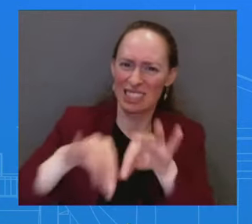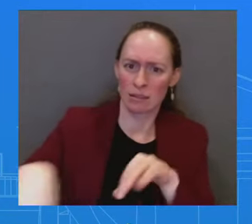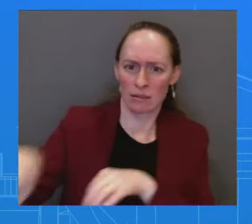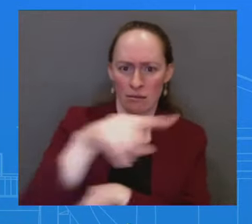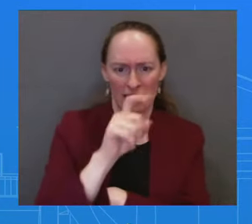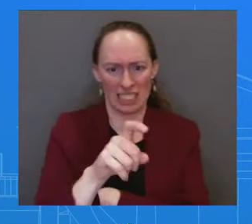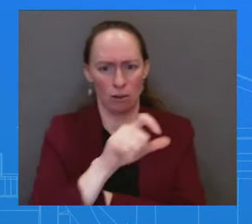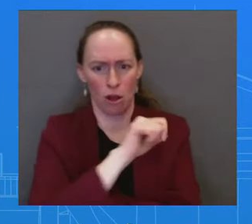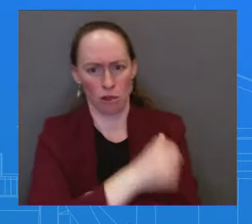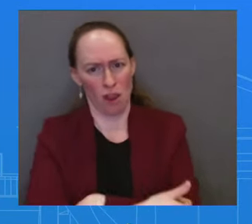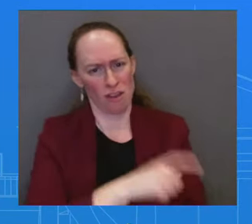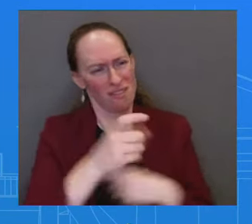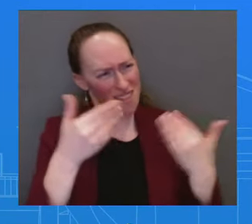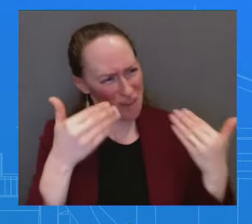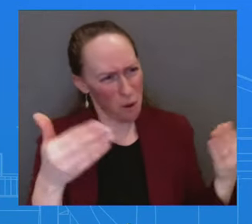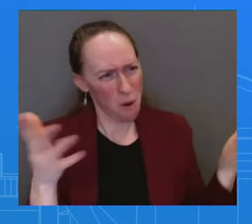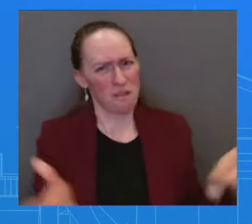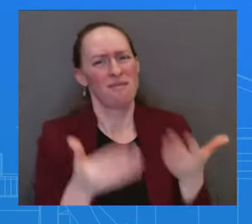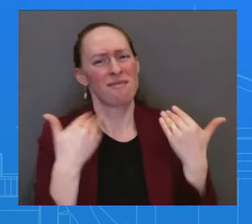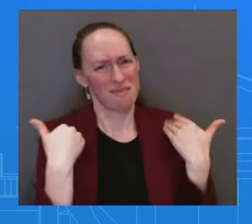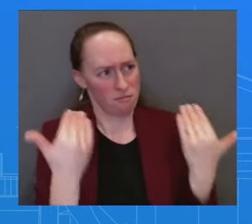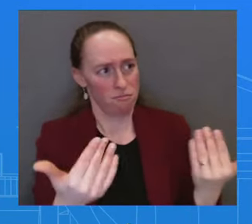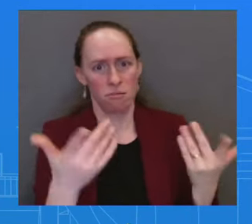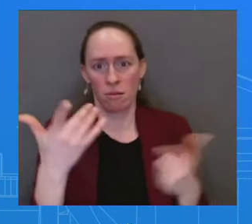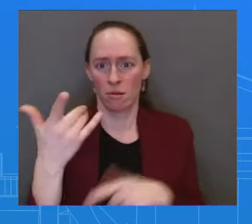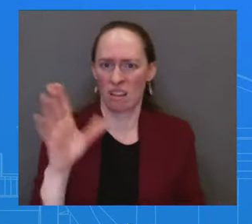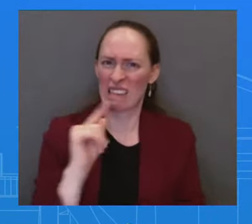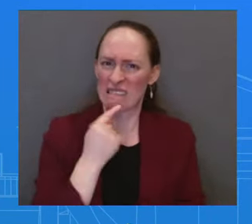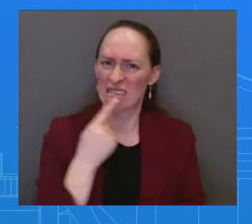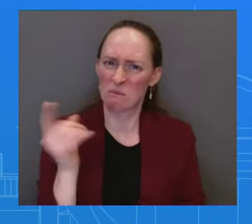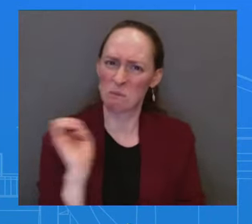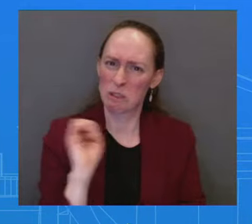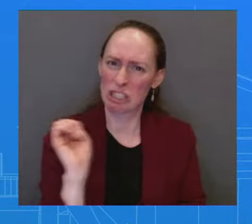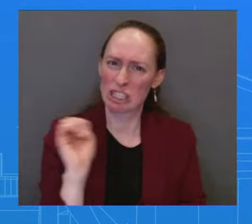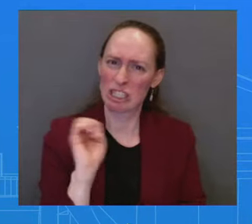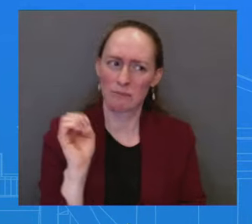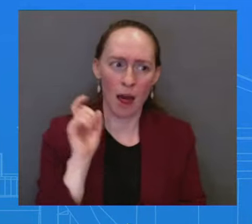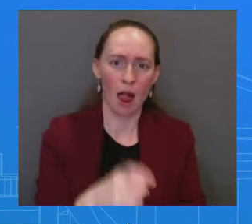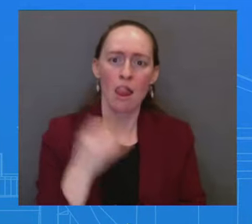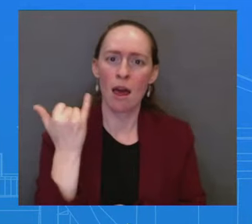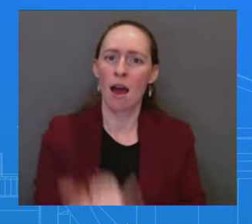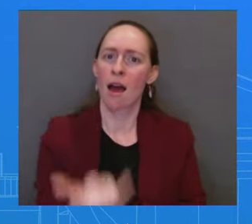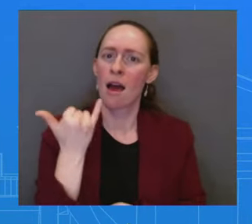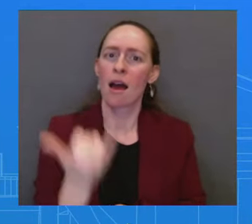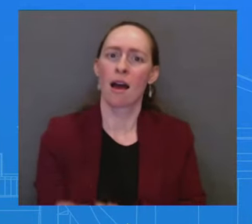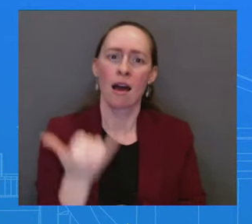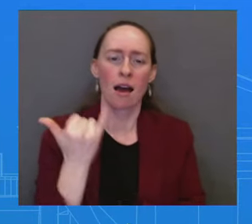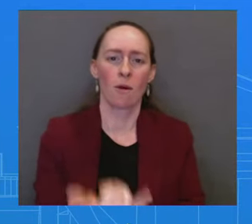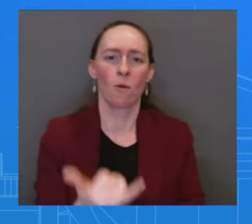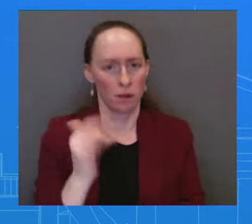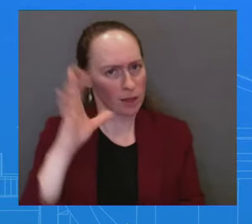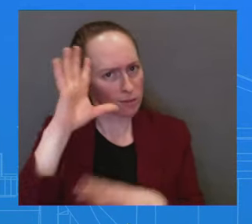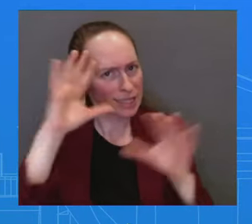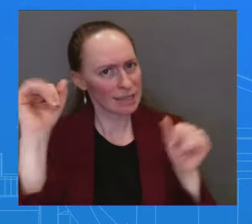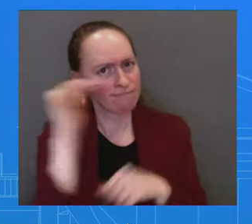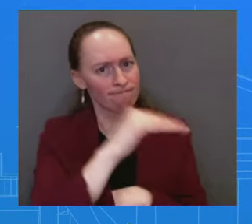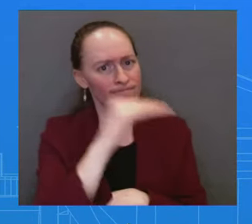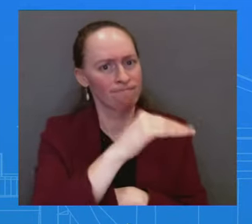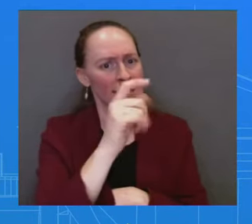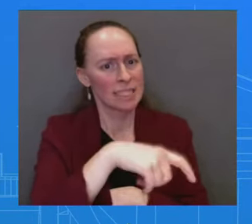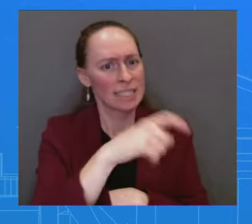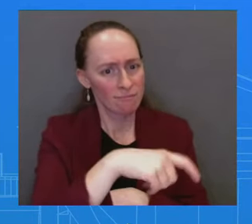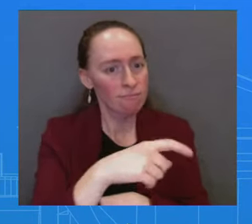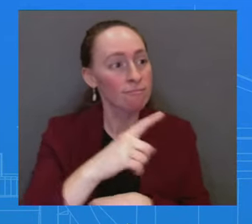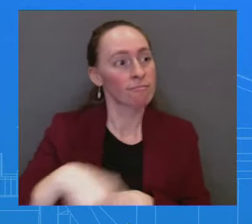emergency request. That's why presidents usually put forward supplementals. And it's about our national security, not just abroad, but obviously